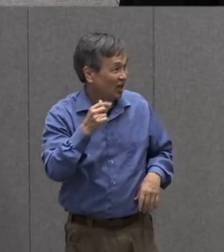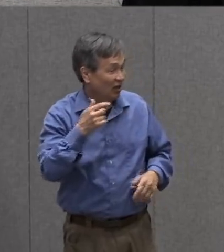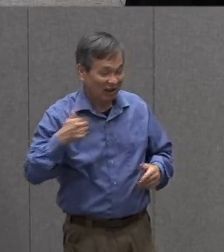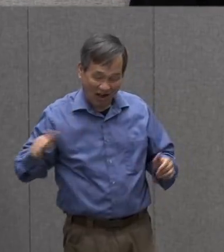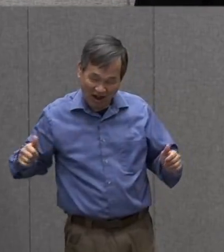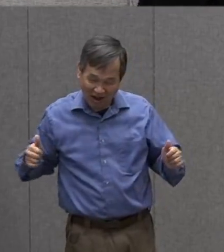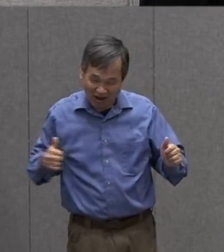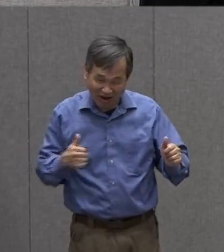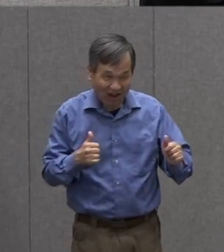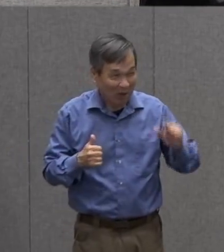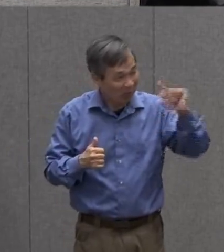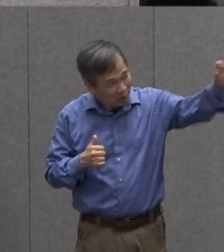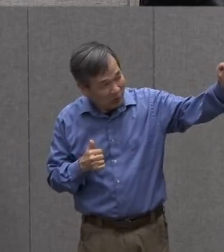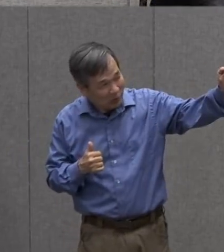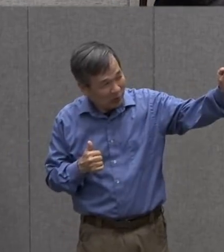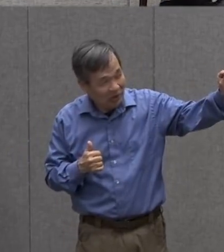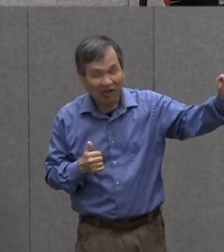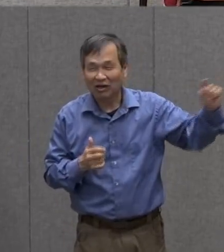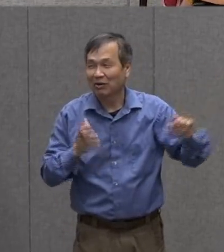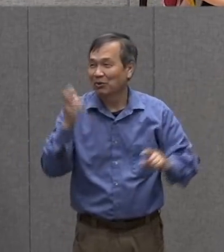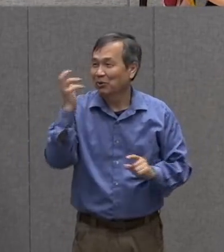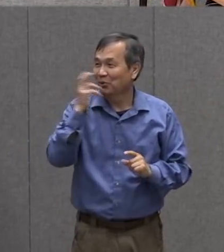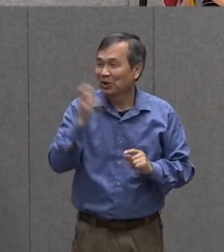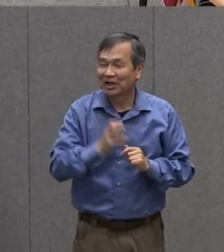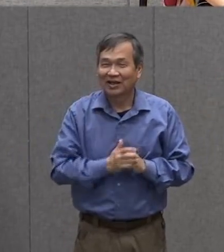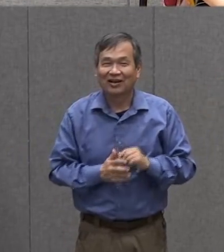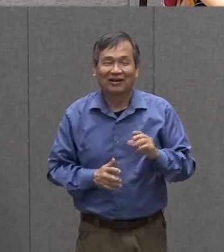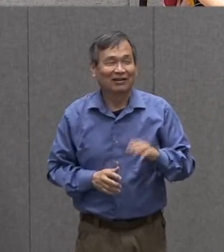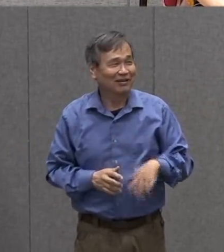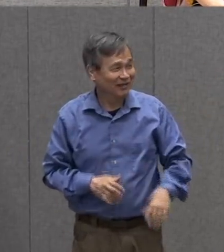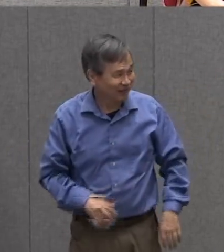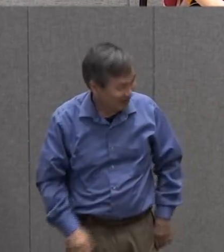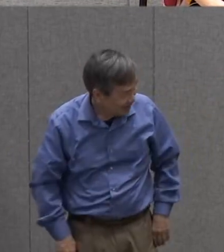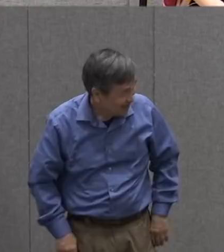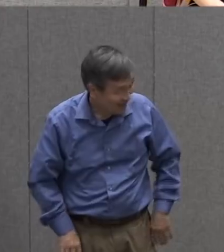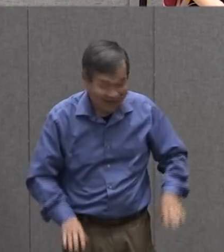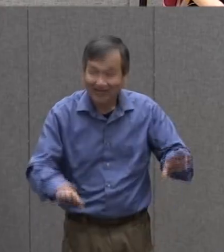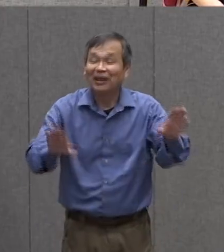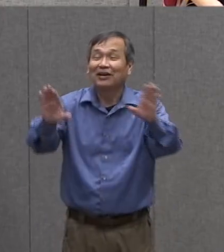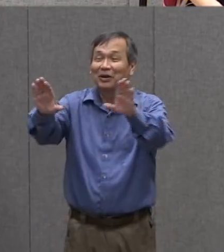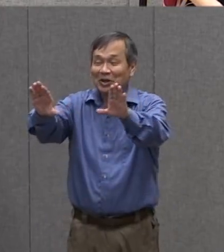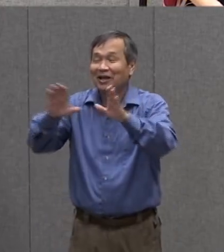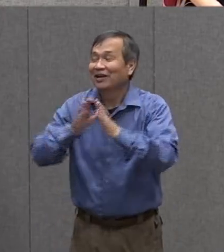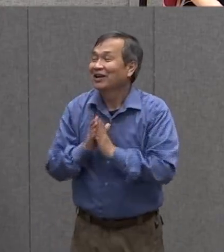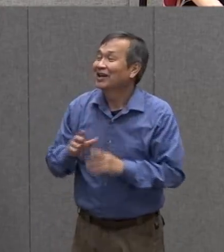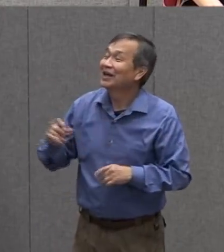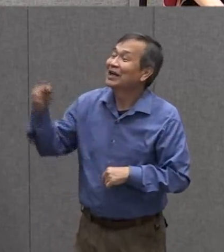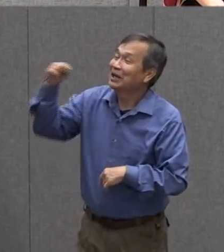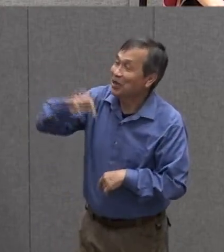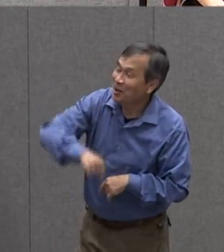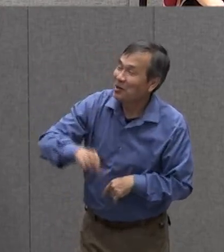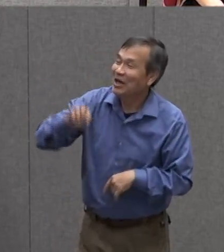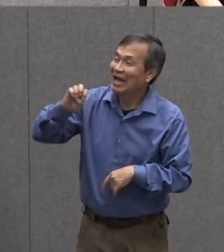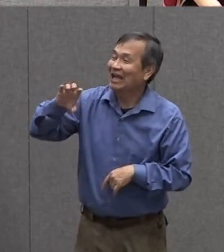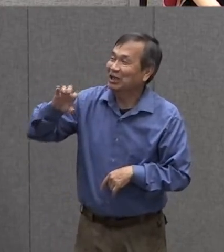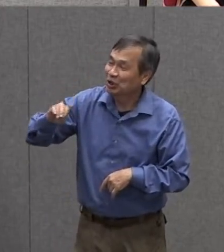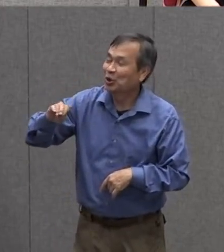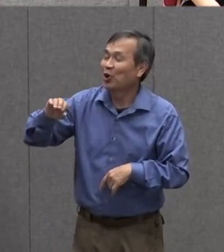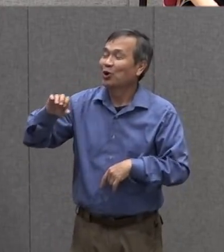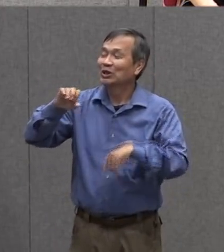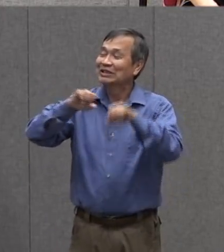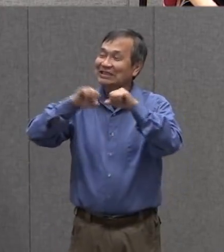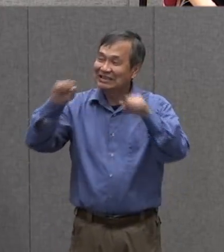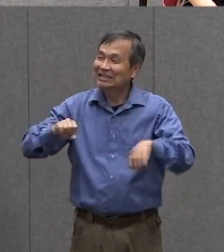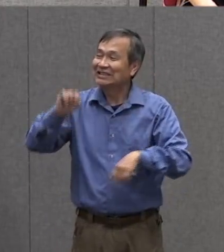chase it back to that ecosystem thing where you have a dog right you have the environment where